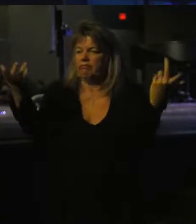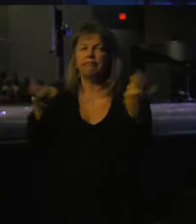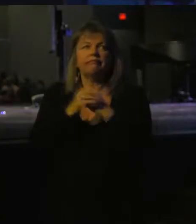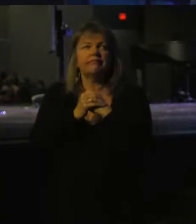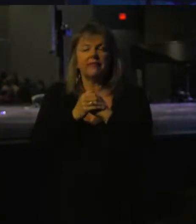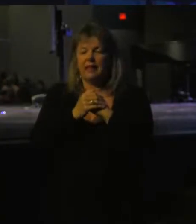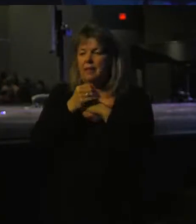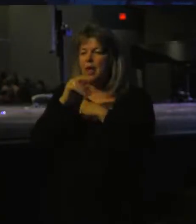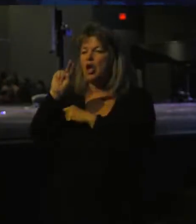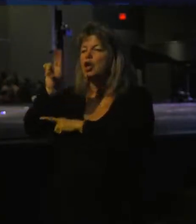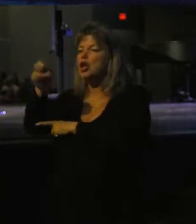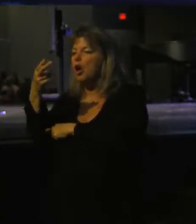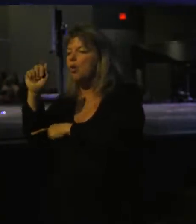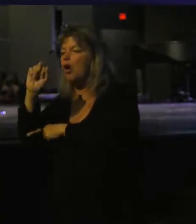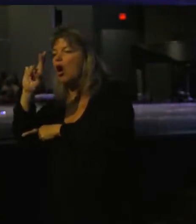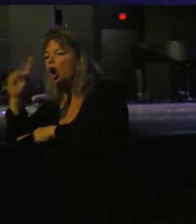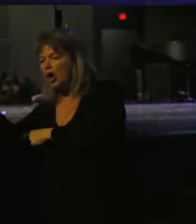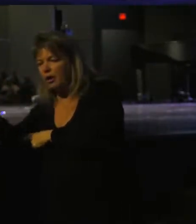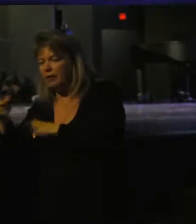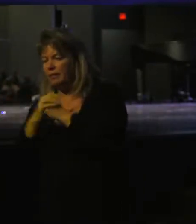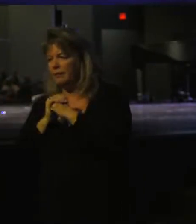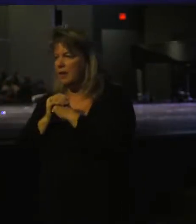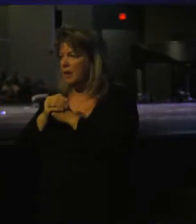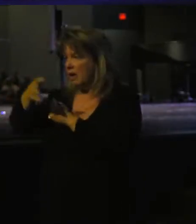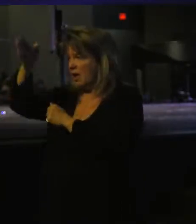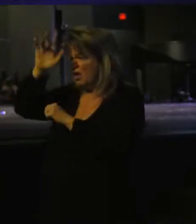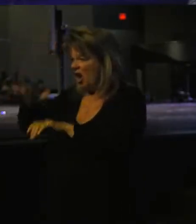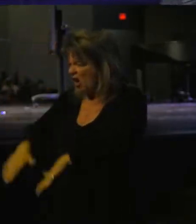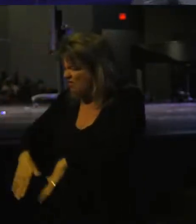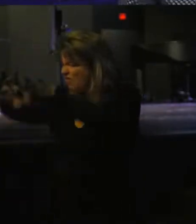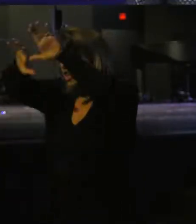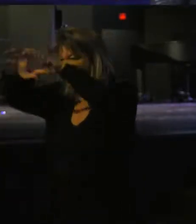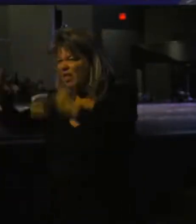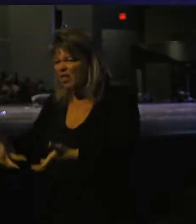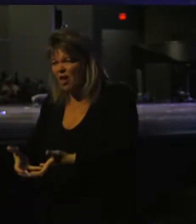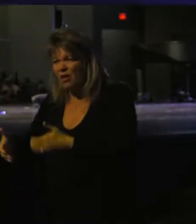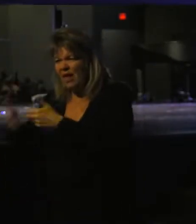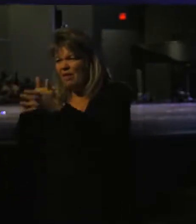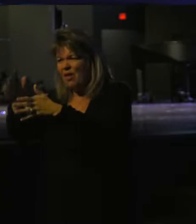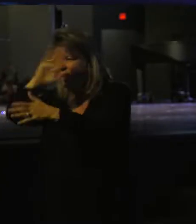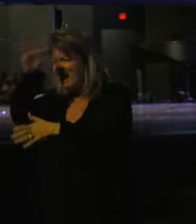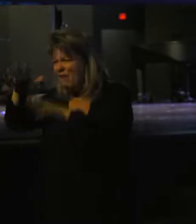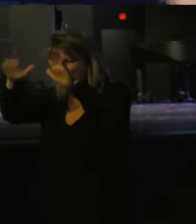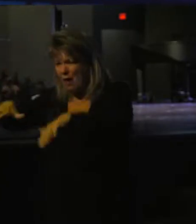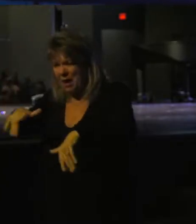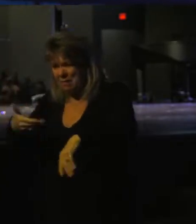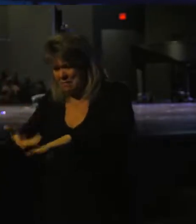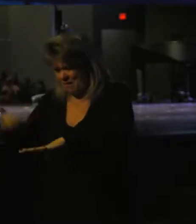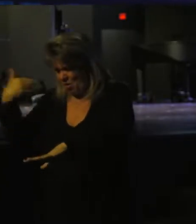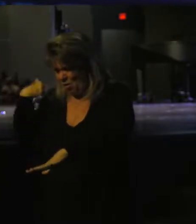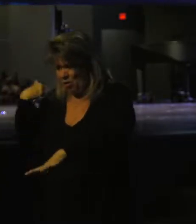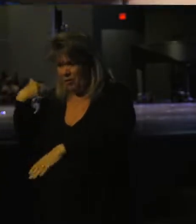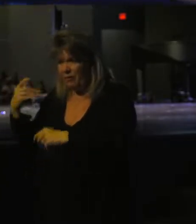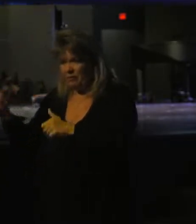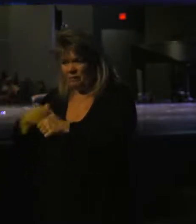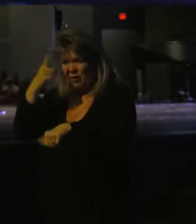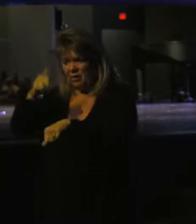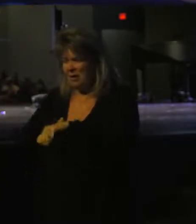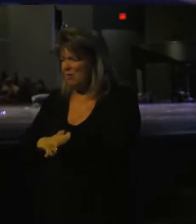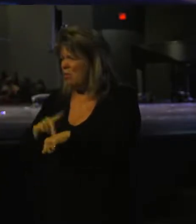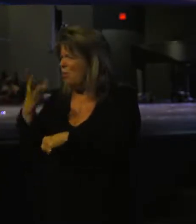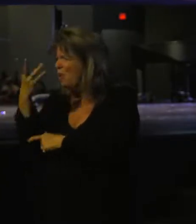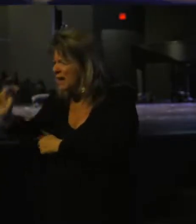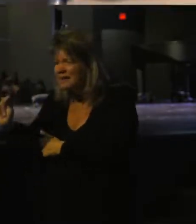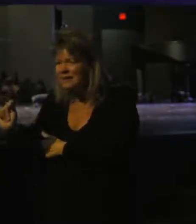Think about Noah and the ark. God flooded the earth even though it had never rained into before. What?